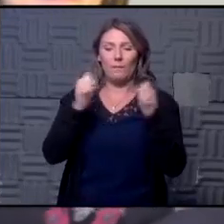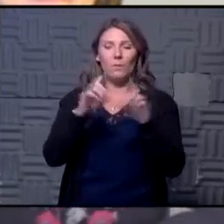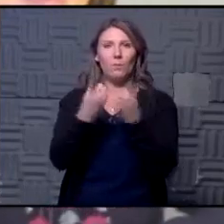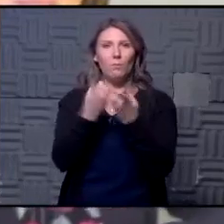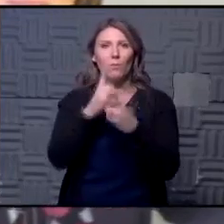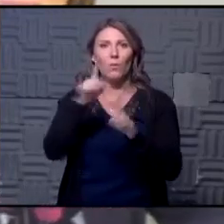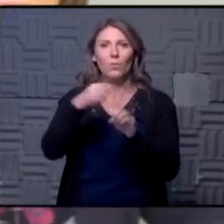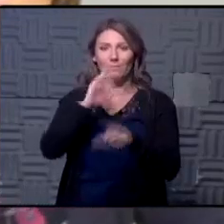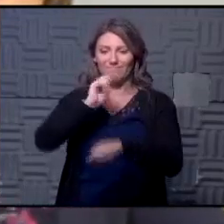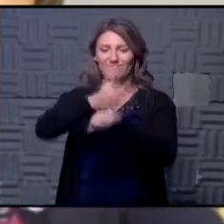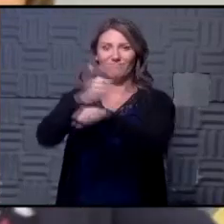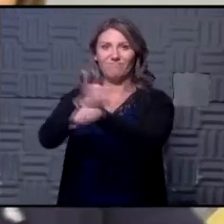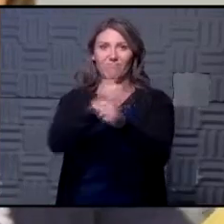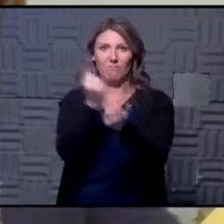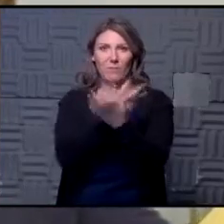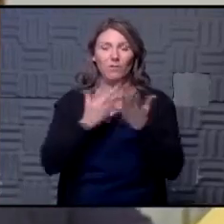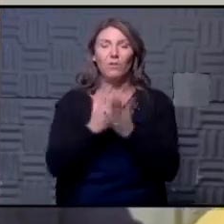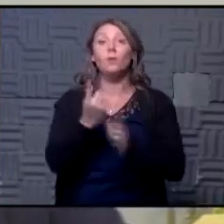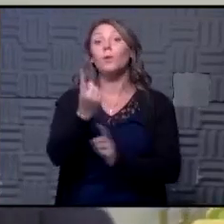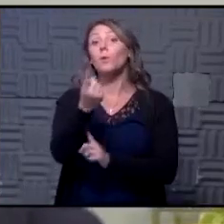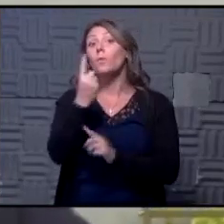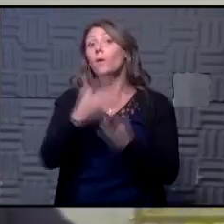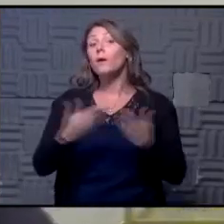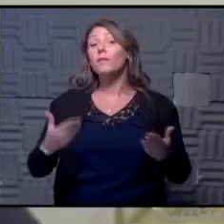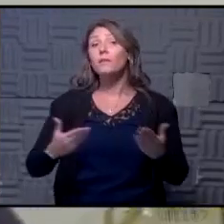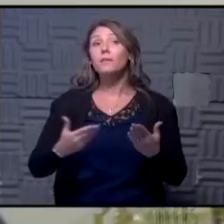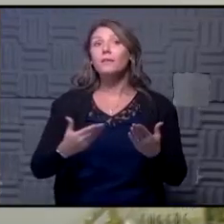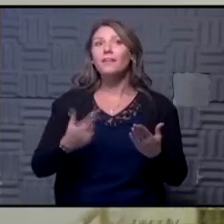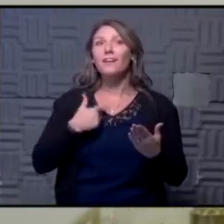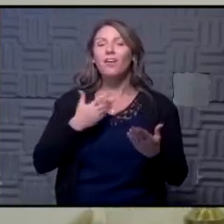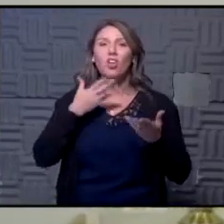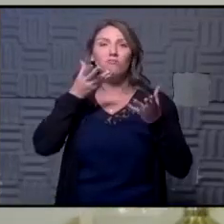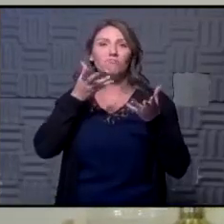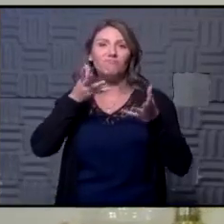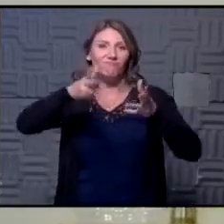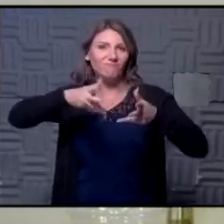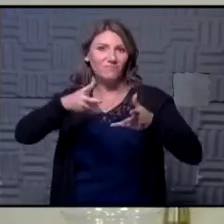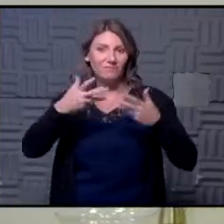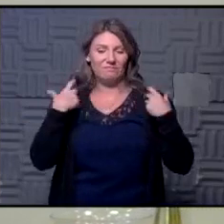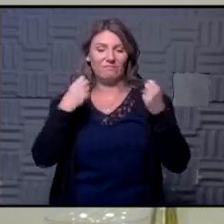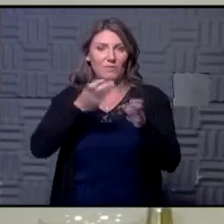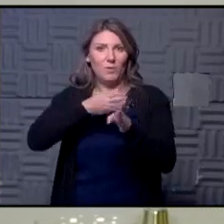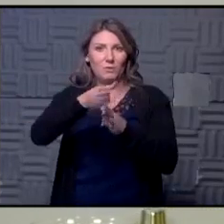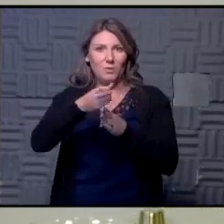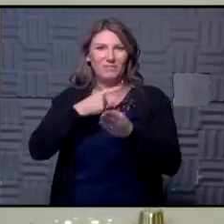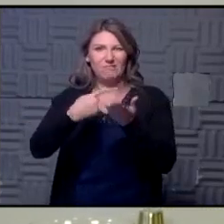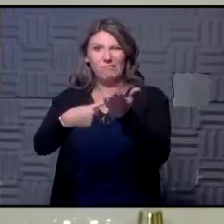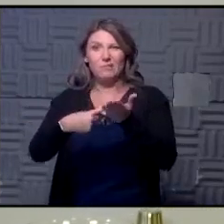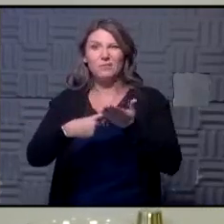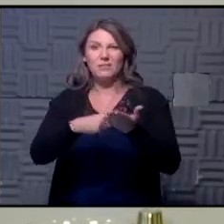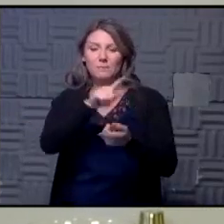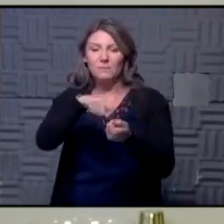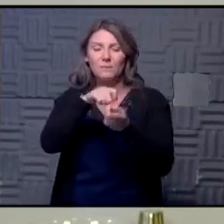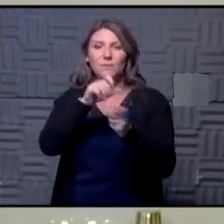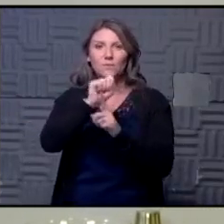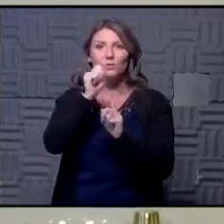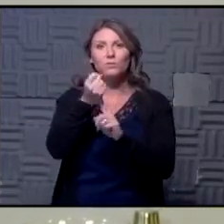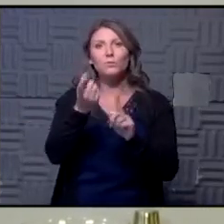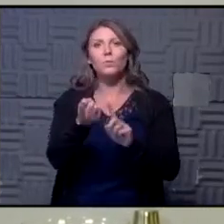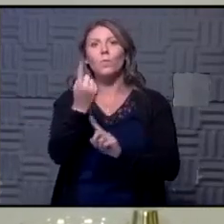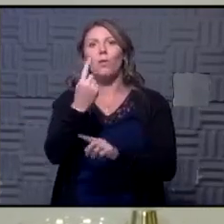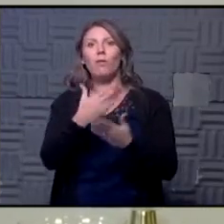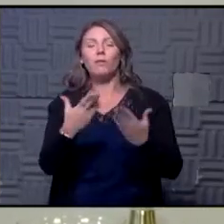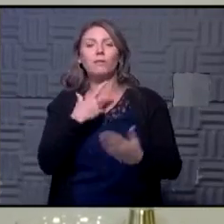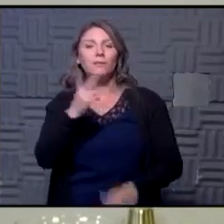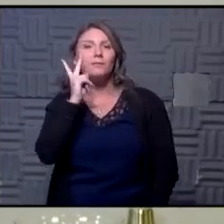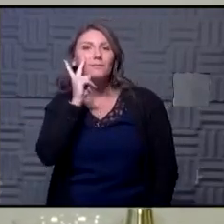and I think one of the things that you know I'll leave it to the health professionals to talk about kind of specific situations but I think one of the things